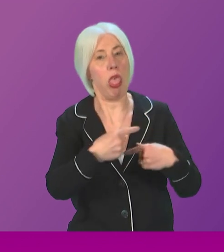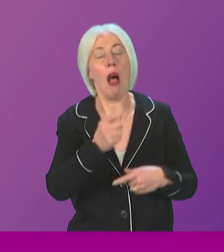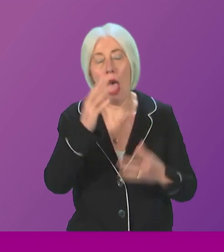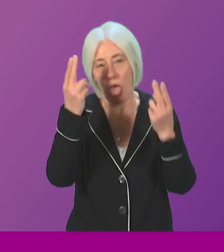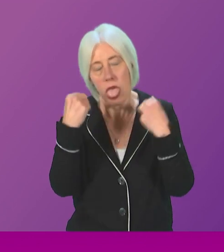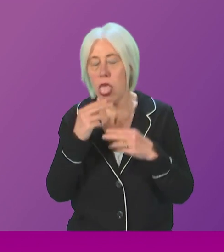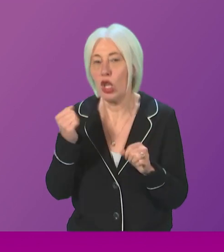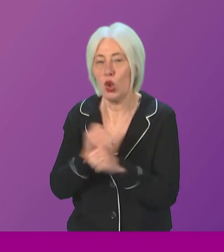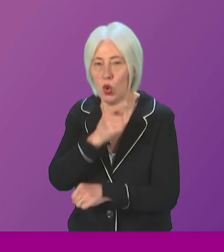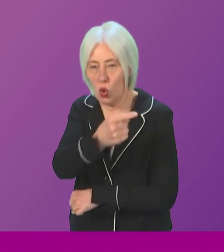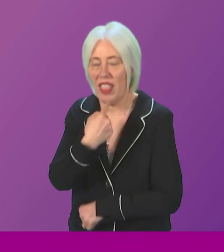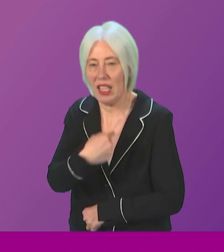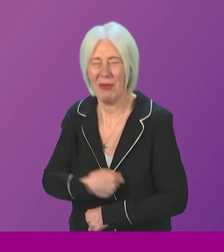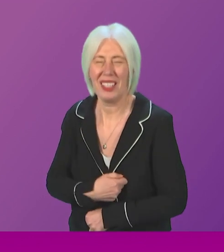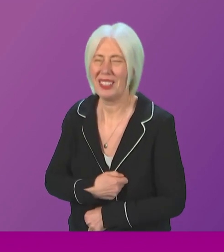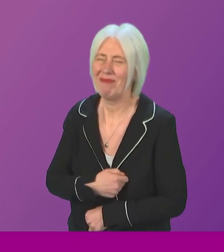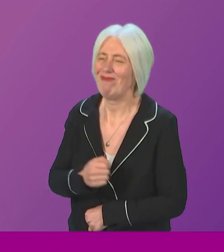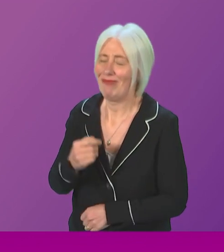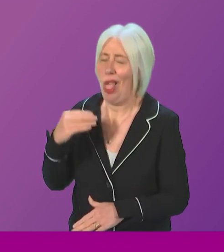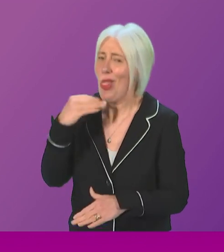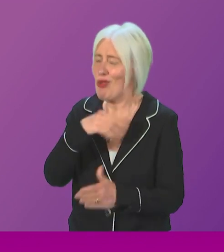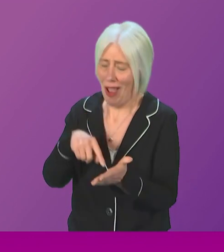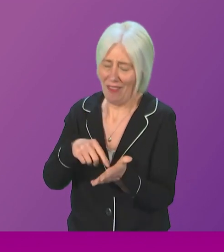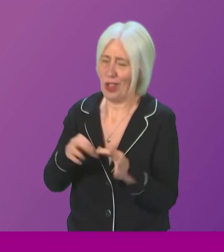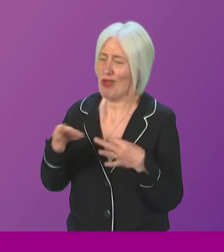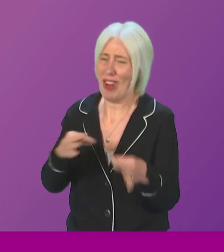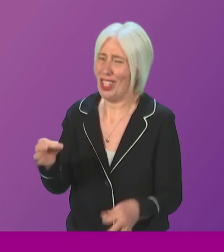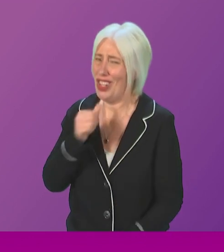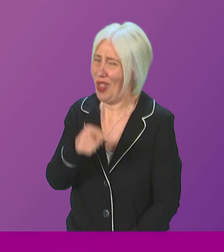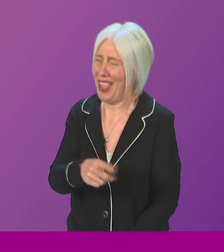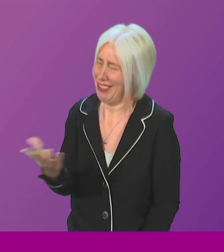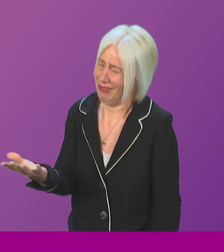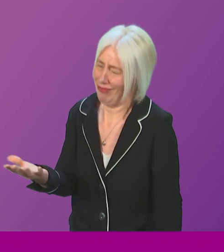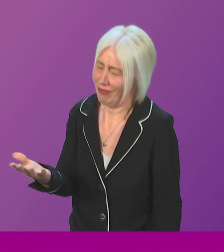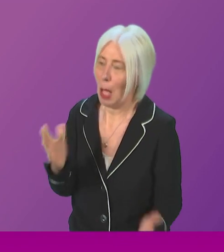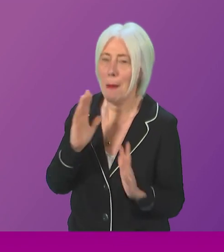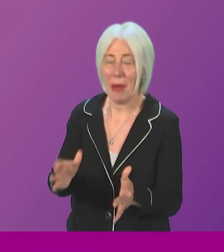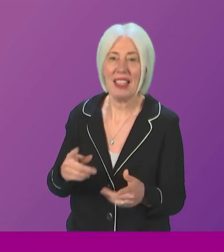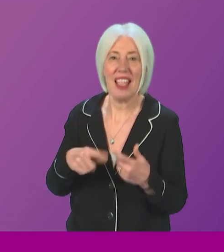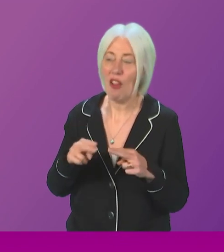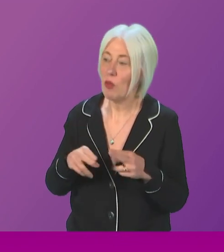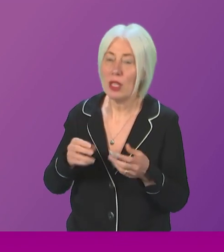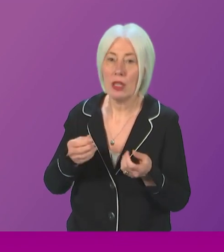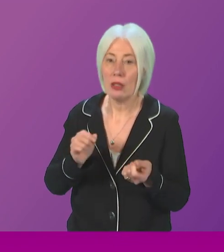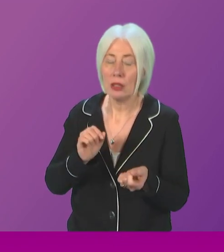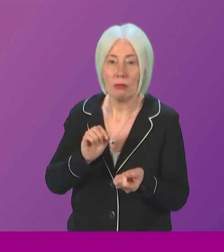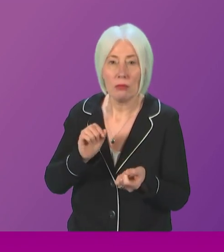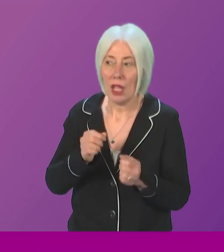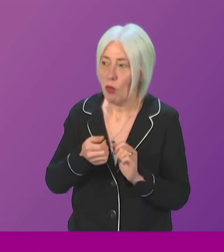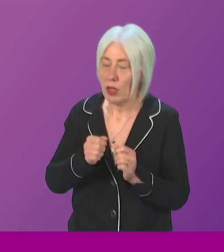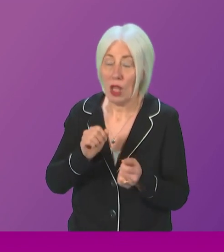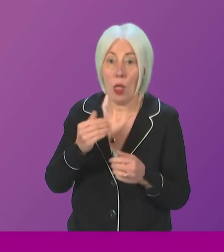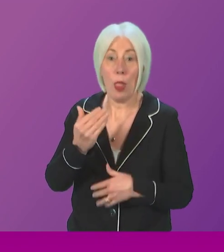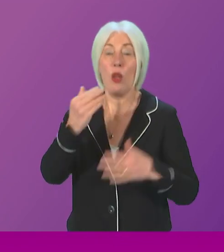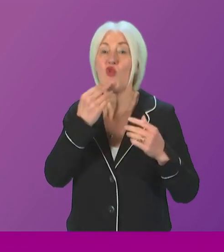That, of course, is not what is in the draft strategy. But of course, if we were to unleash and truly unlock the